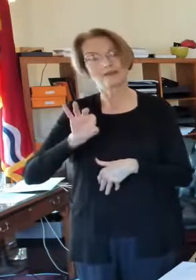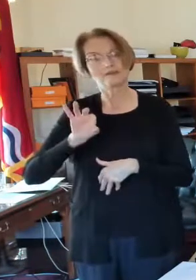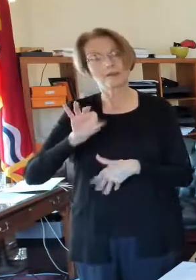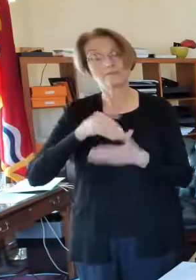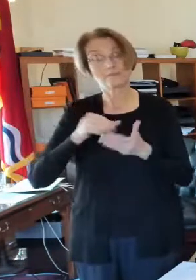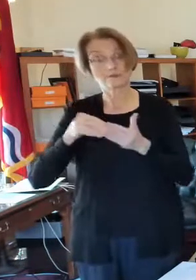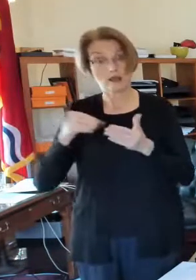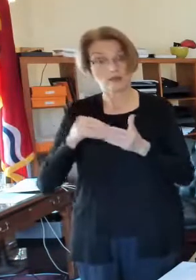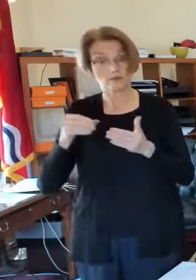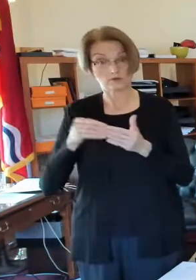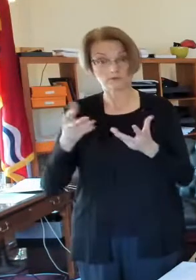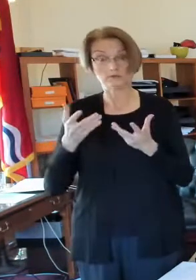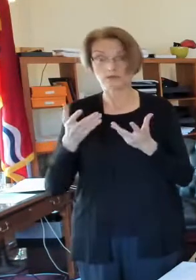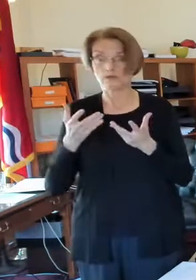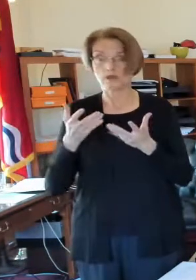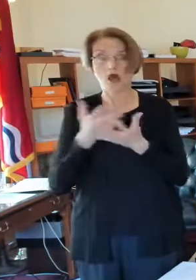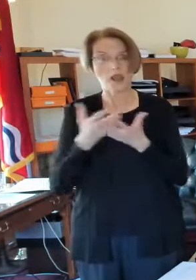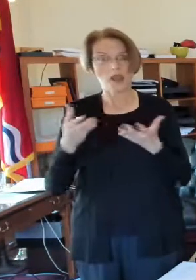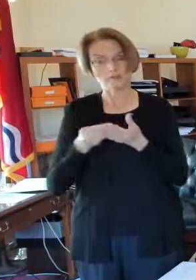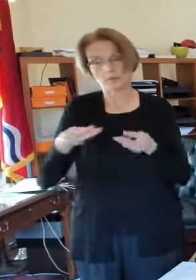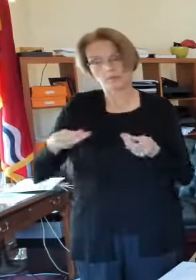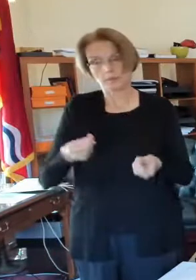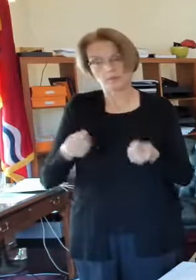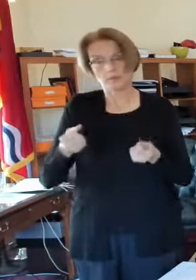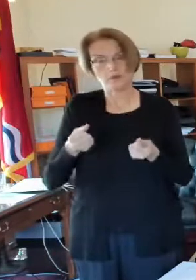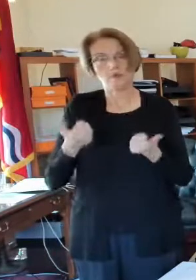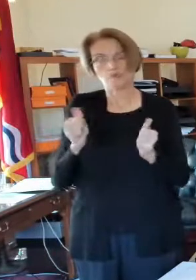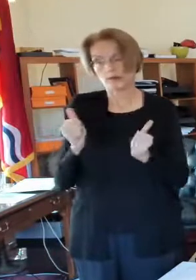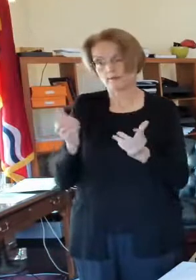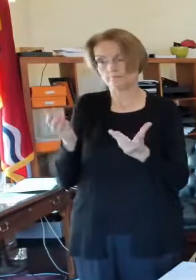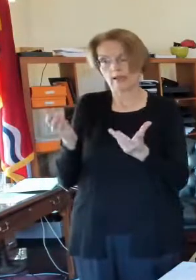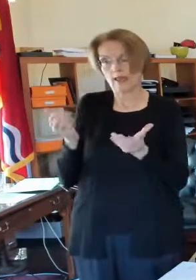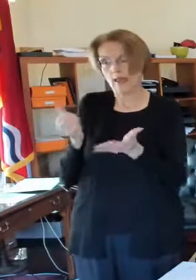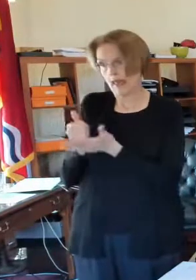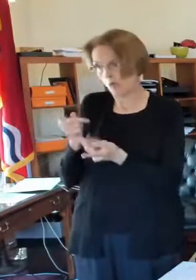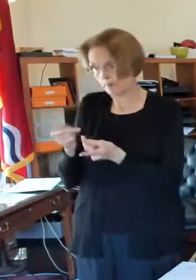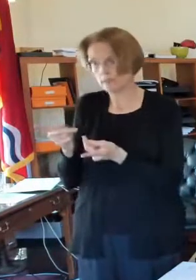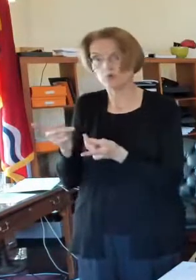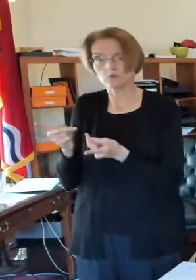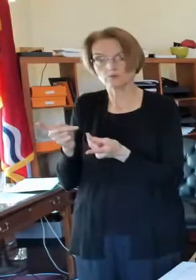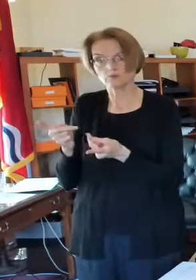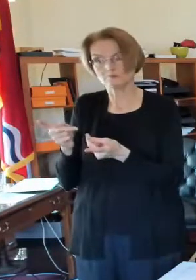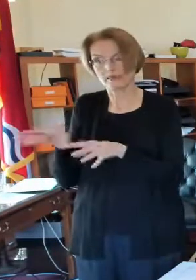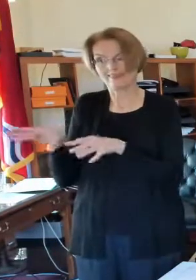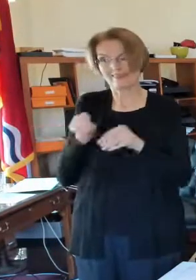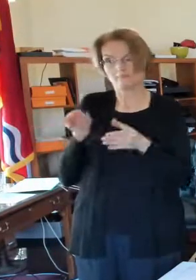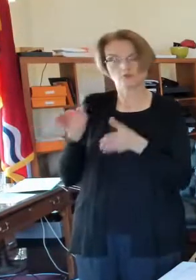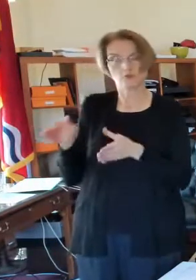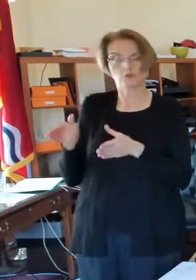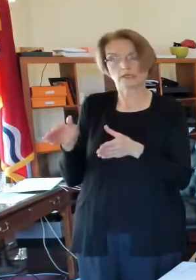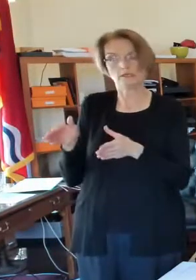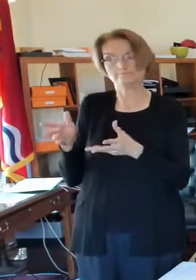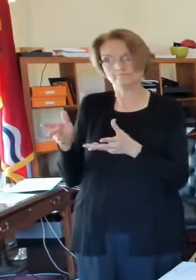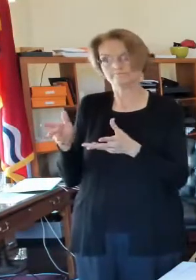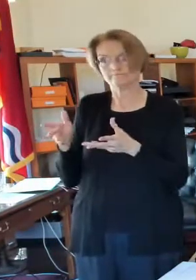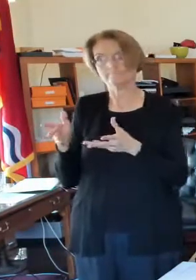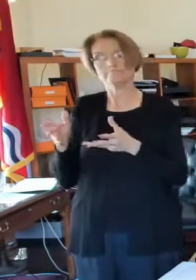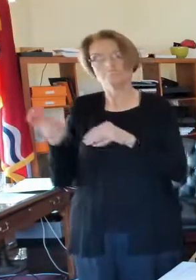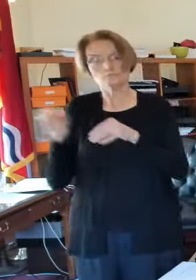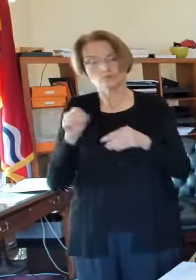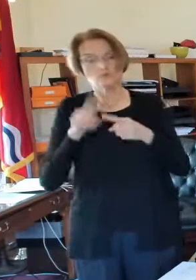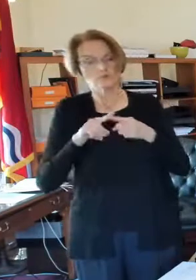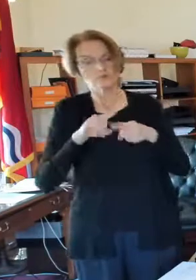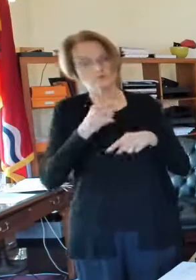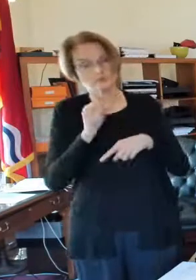try to help people get off the street and stay off the street. You know, not everyone wants to go, but as